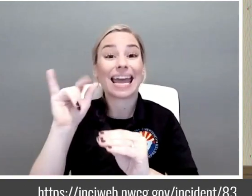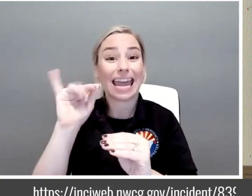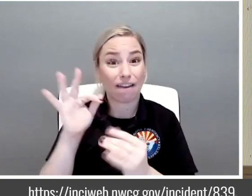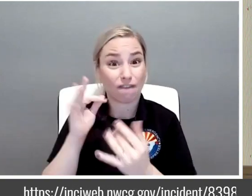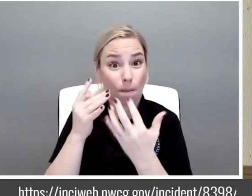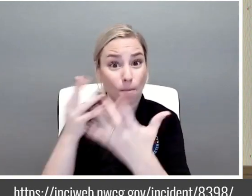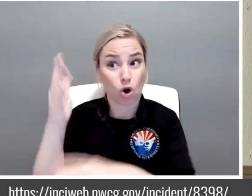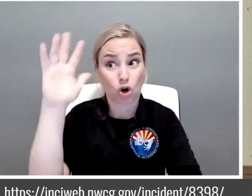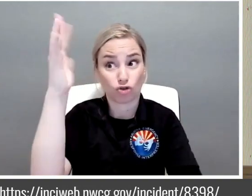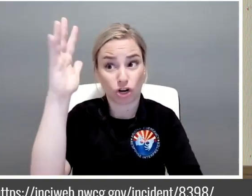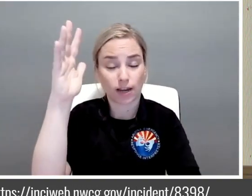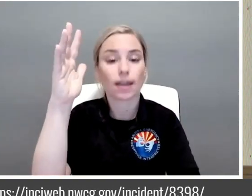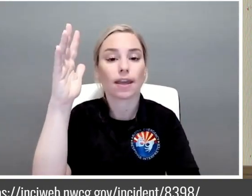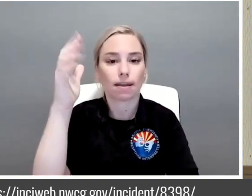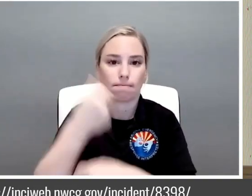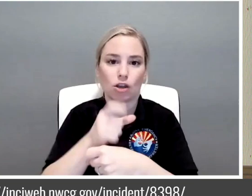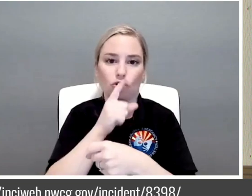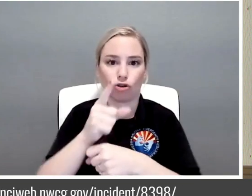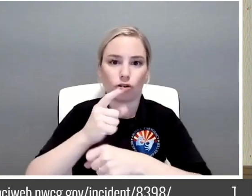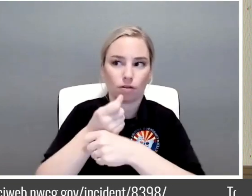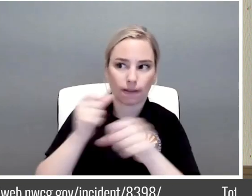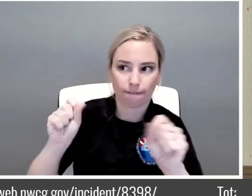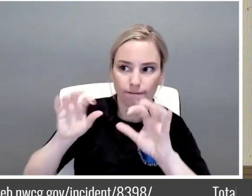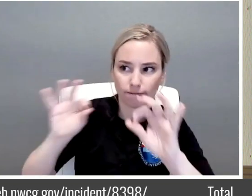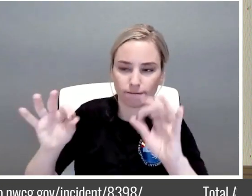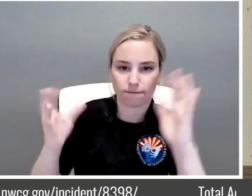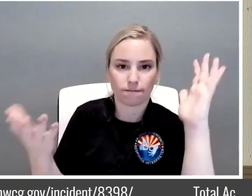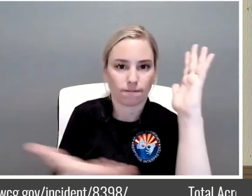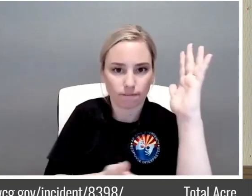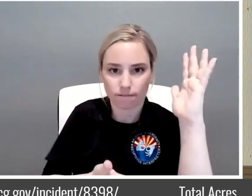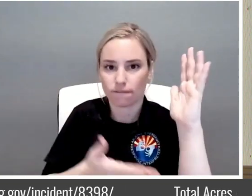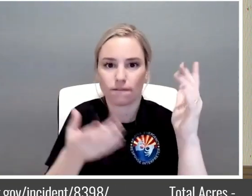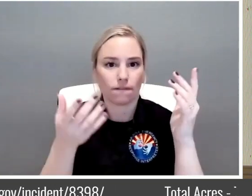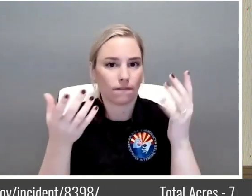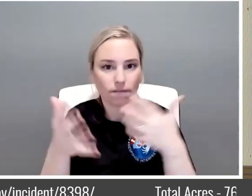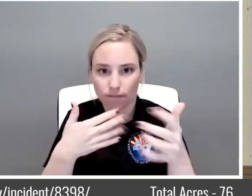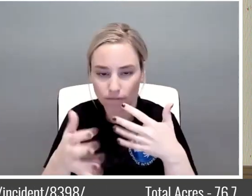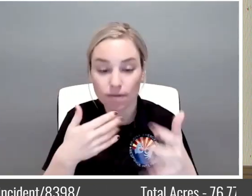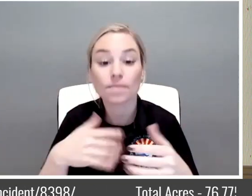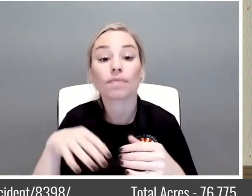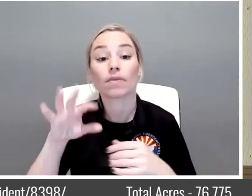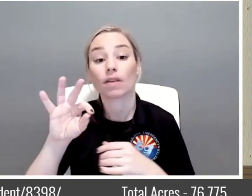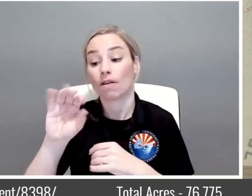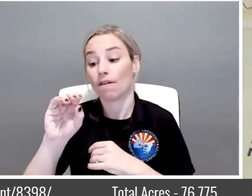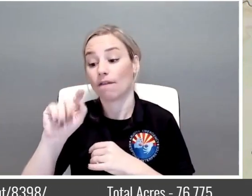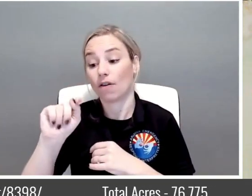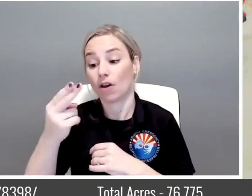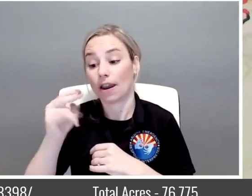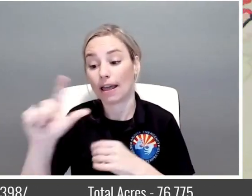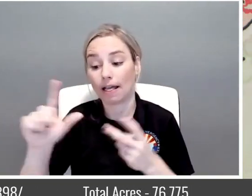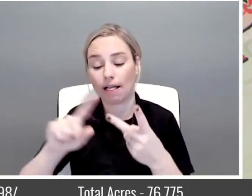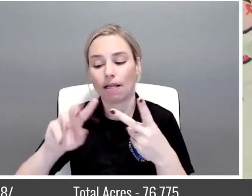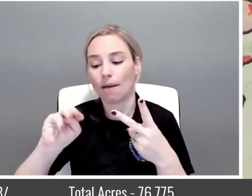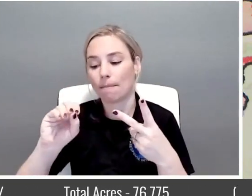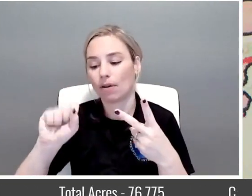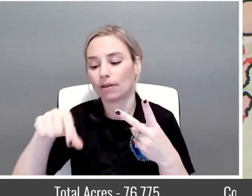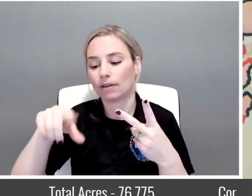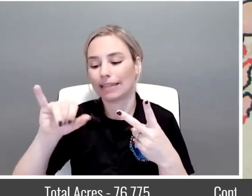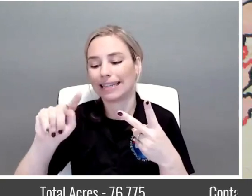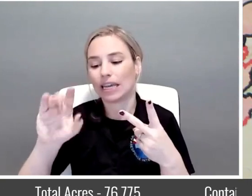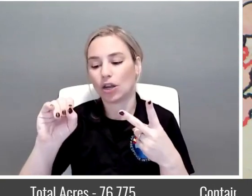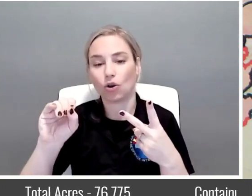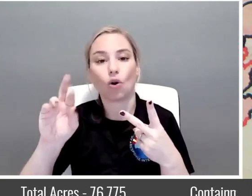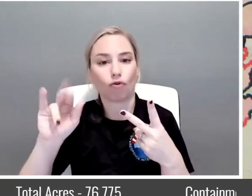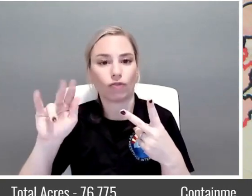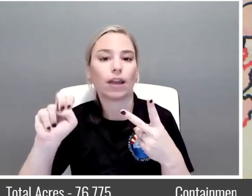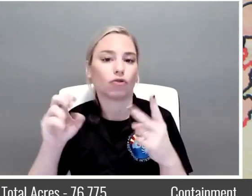We've also started the hazard tree mitigation off of Foothill and the Mosquito Ridge Road, getting ready to start that. That's going to be